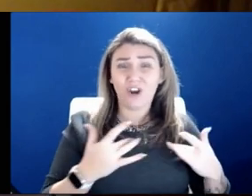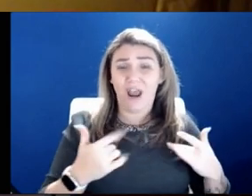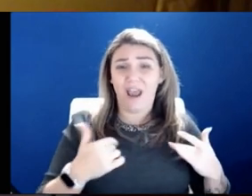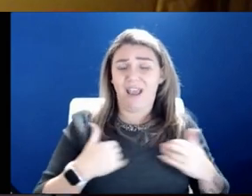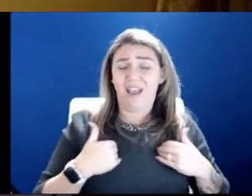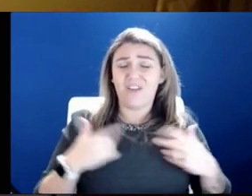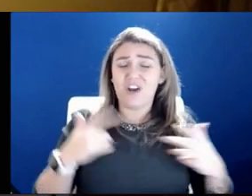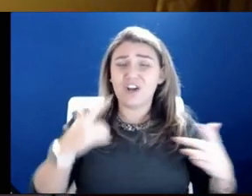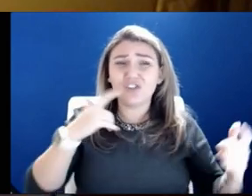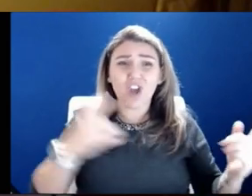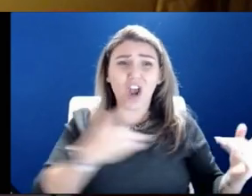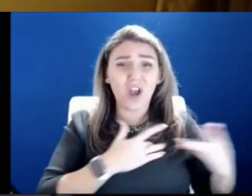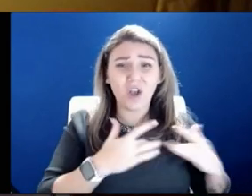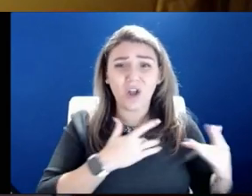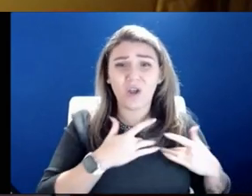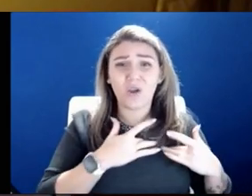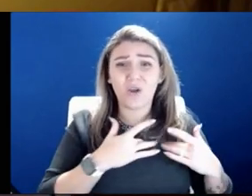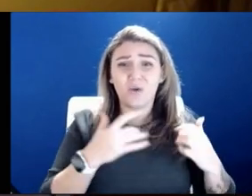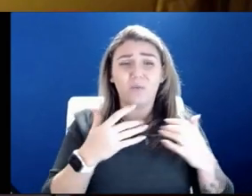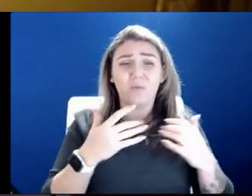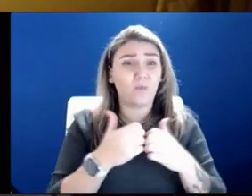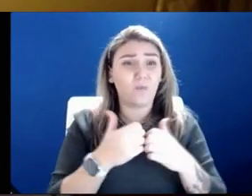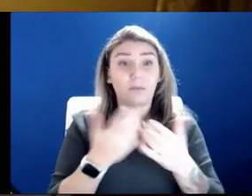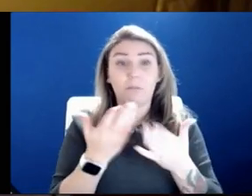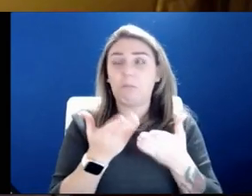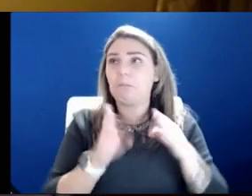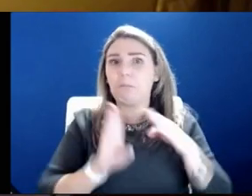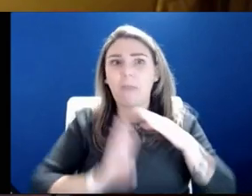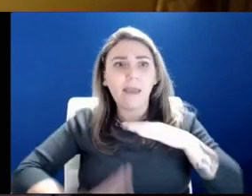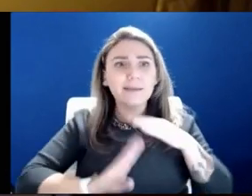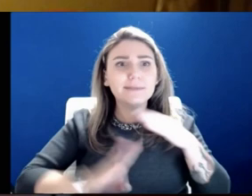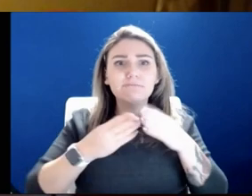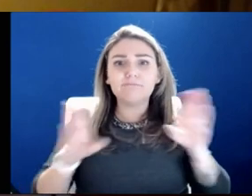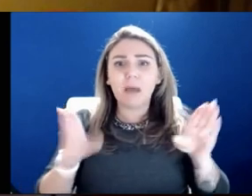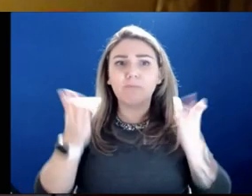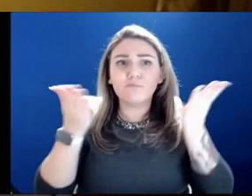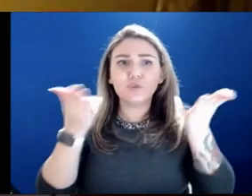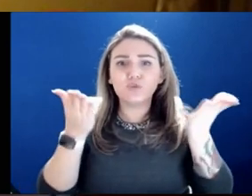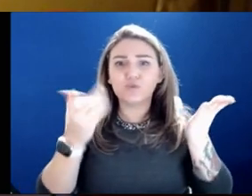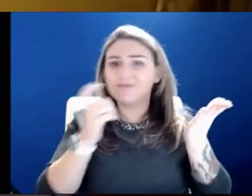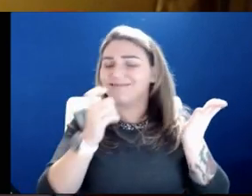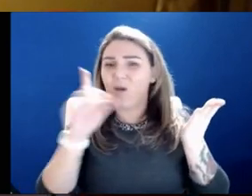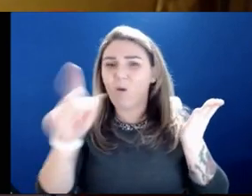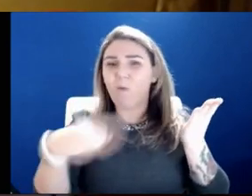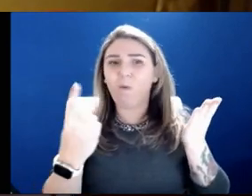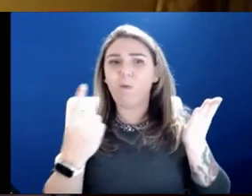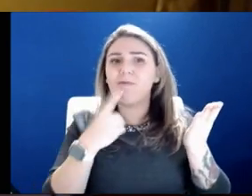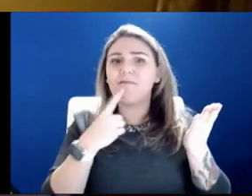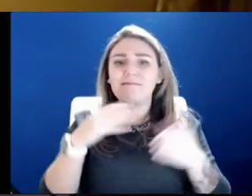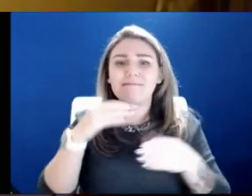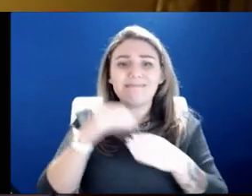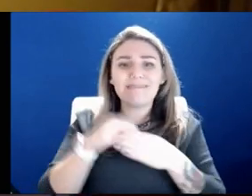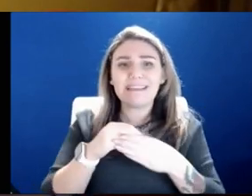concern with our ability to deliver basic public services. You know, it isn't just actually in our schools. We